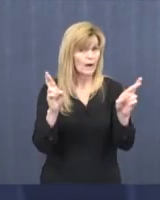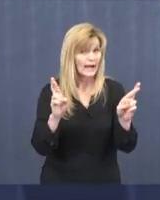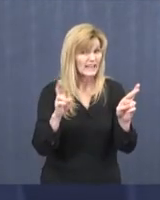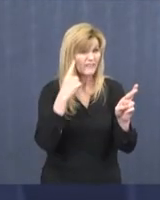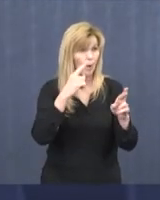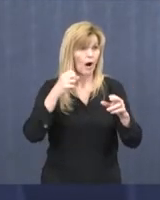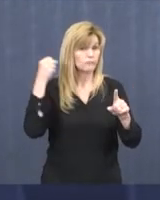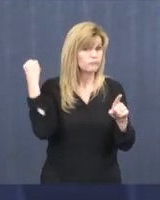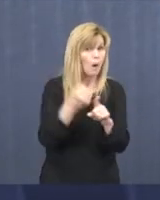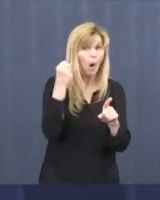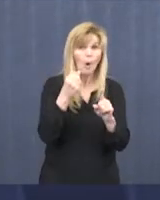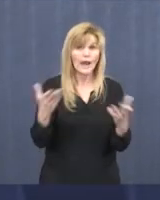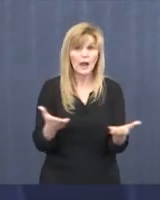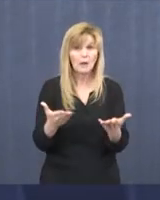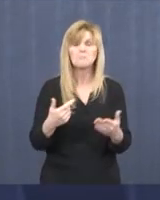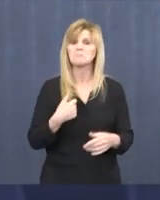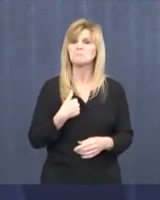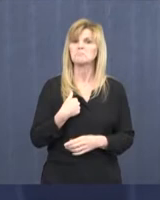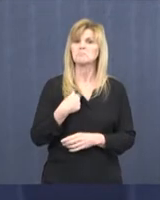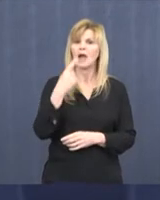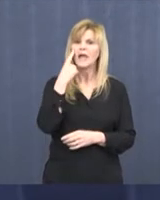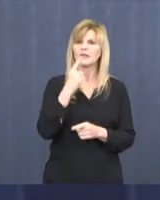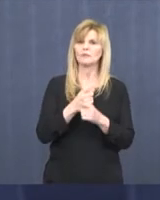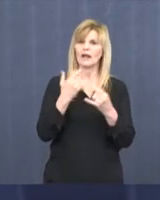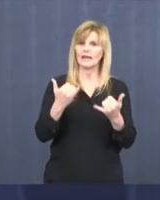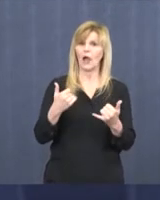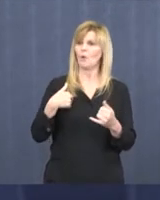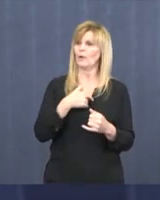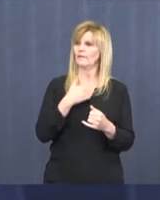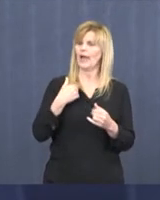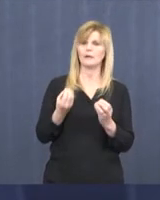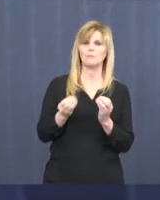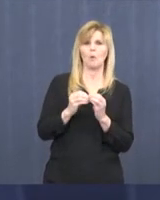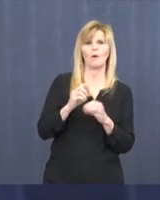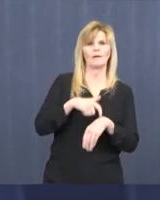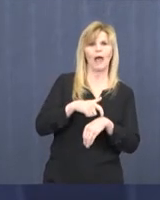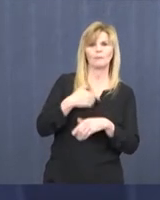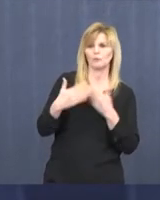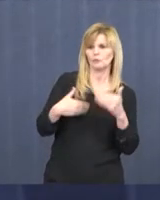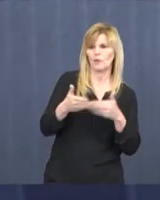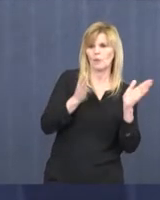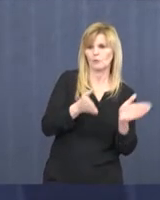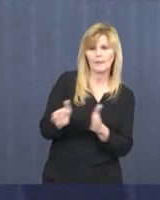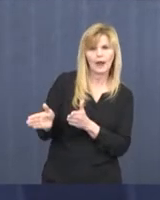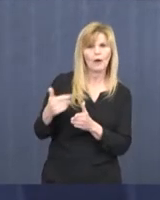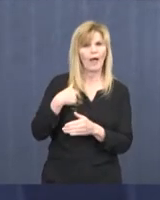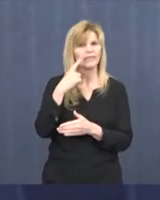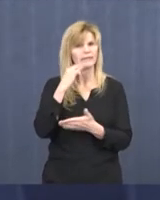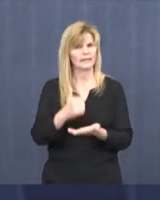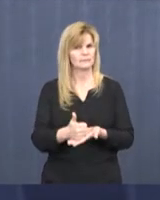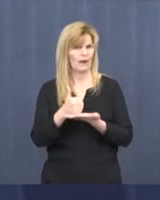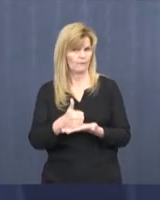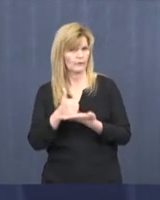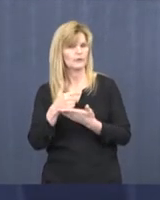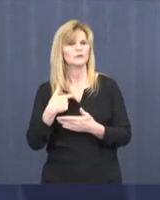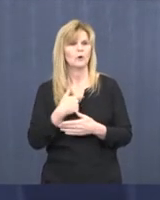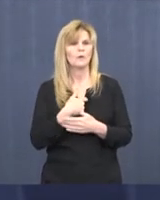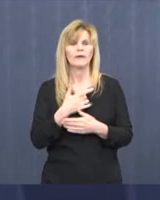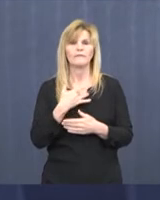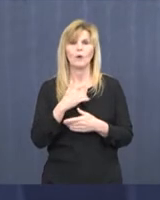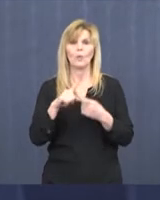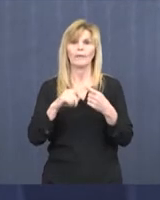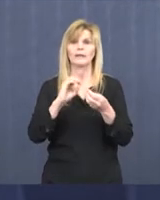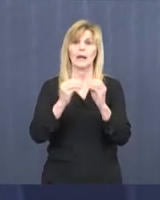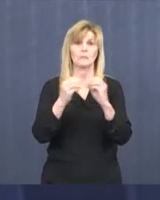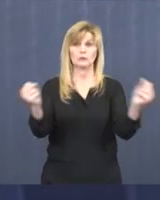I'm cautiously optimistic. I think the additional time that we've had has really been helpful to prepare for that surge of patients